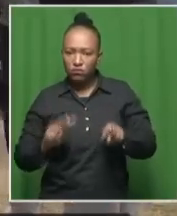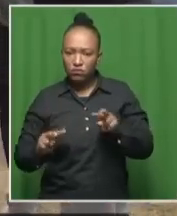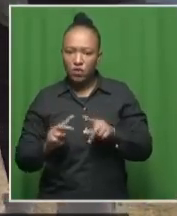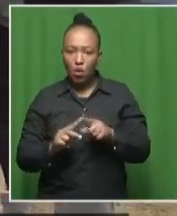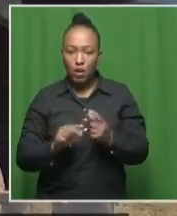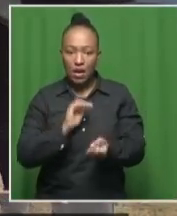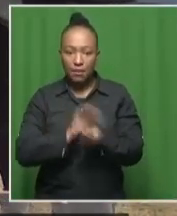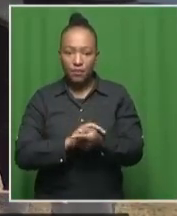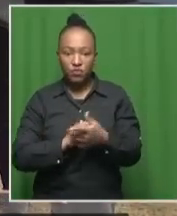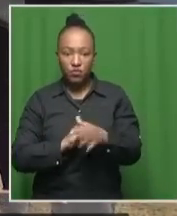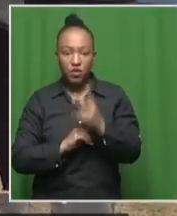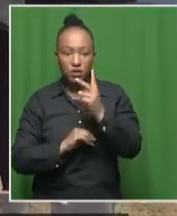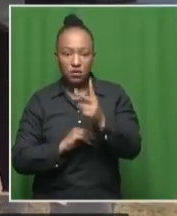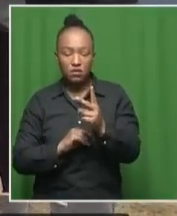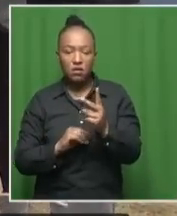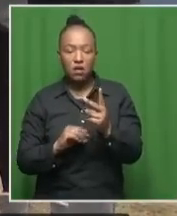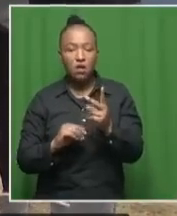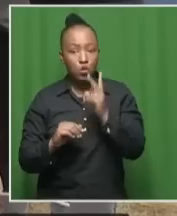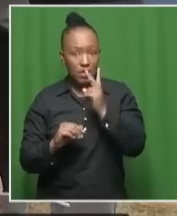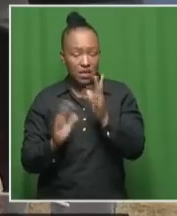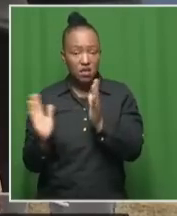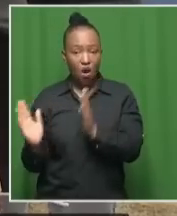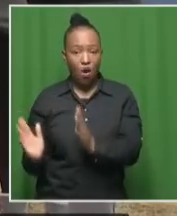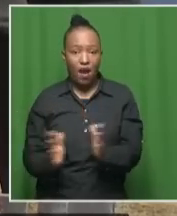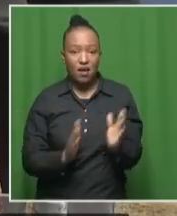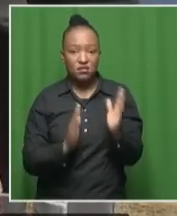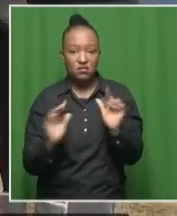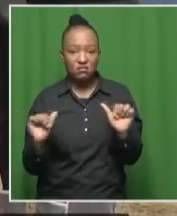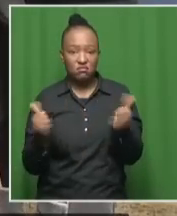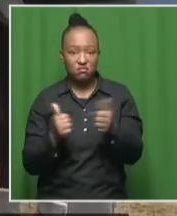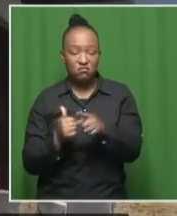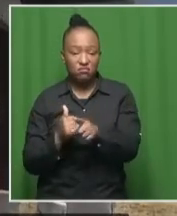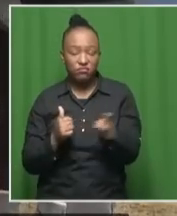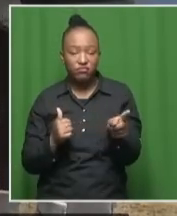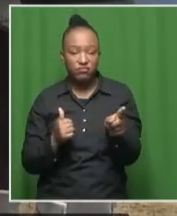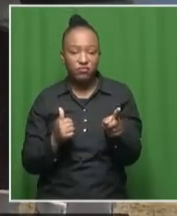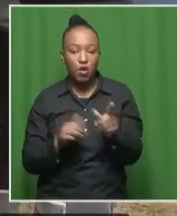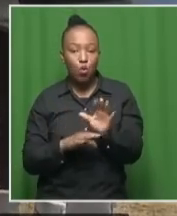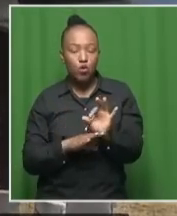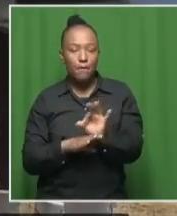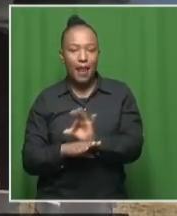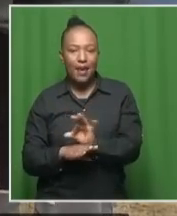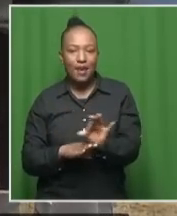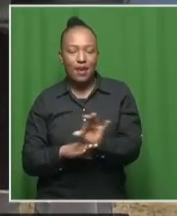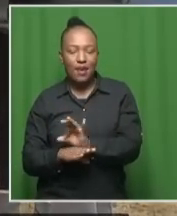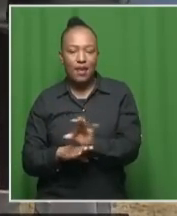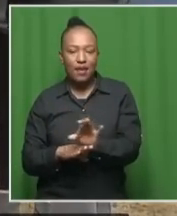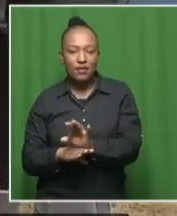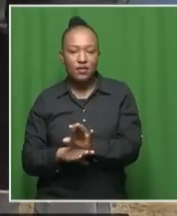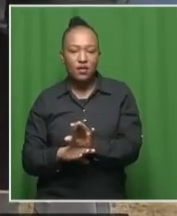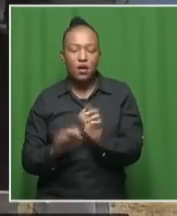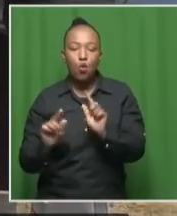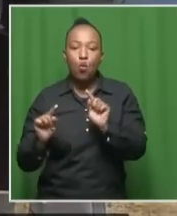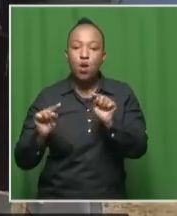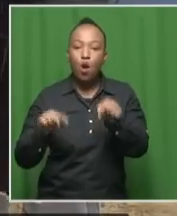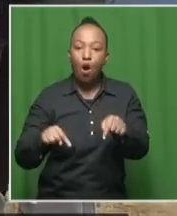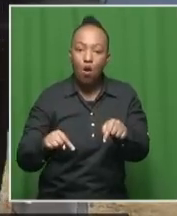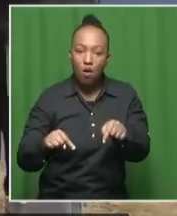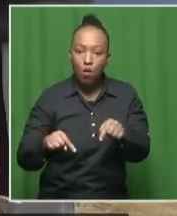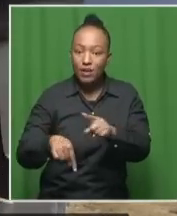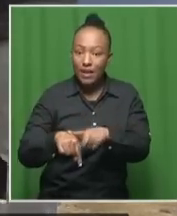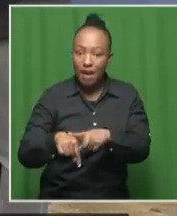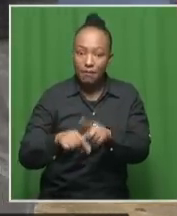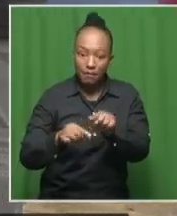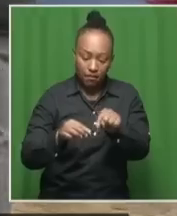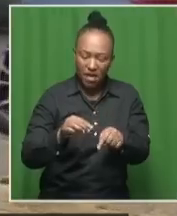guys, as you have seen, that they are very organized. When it's like, when we plan this operation there and then we're going in, by the time we